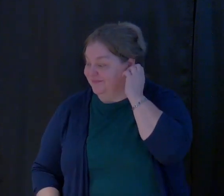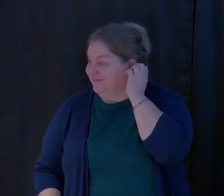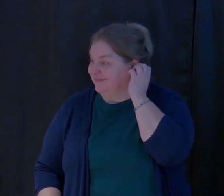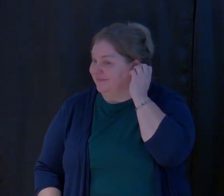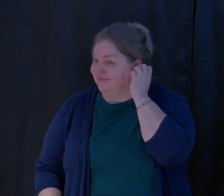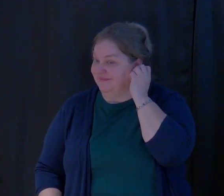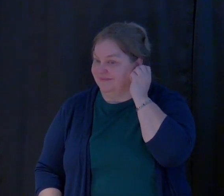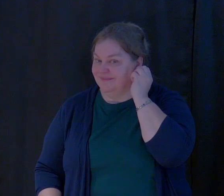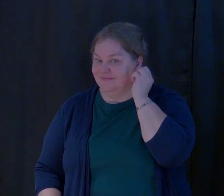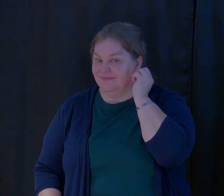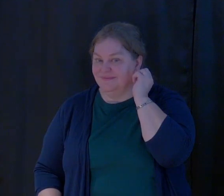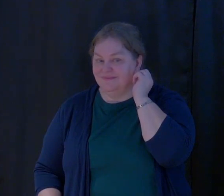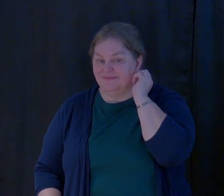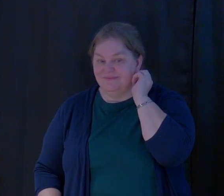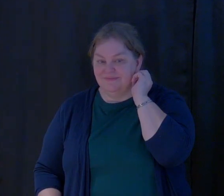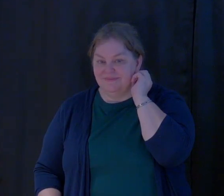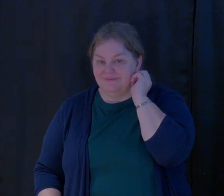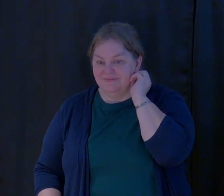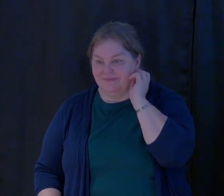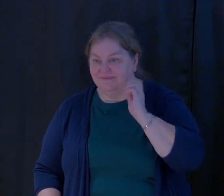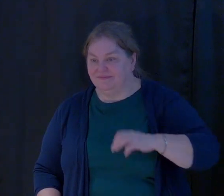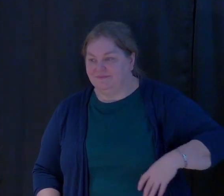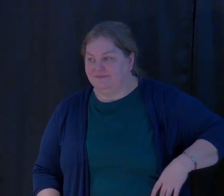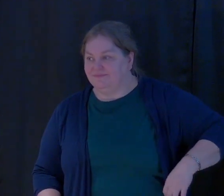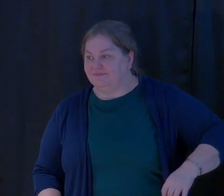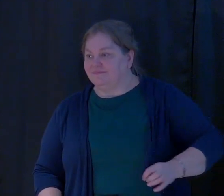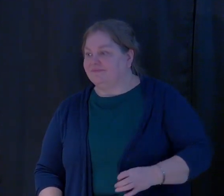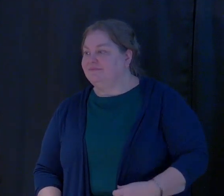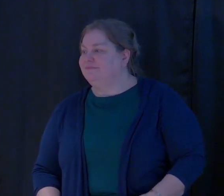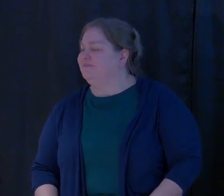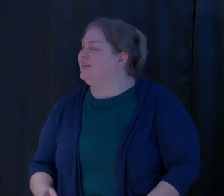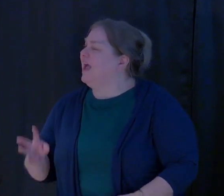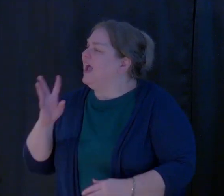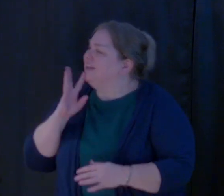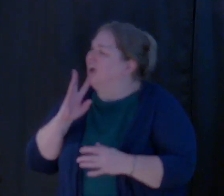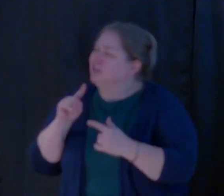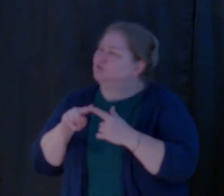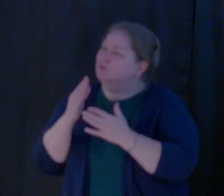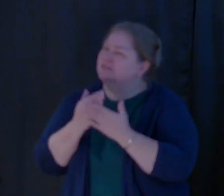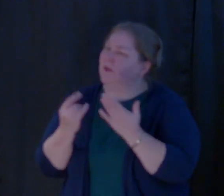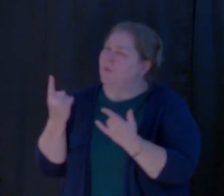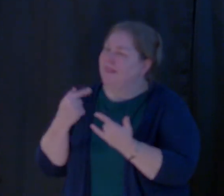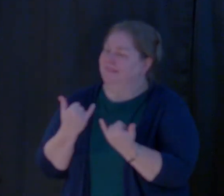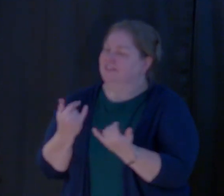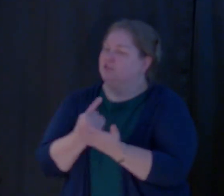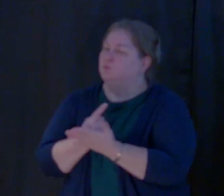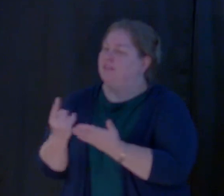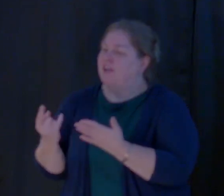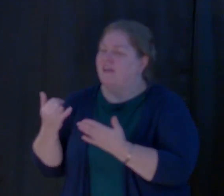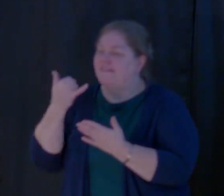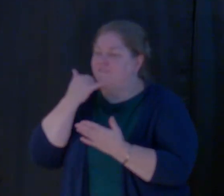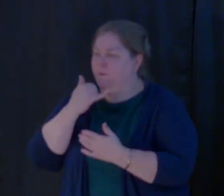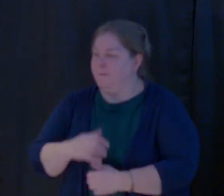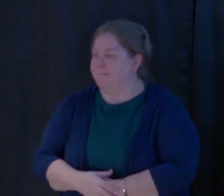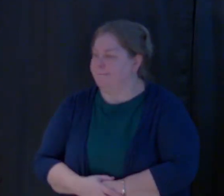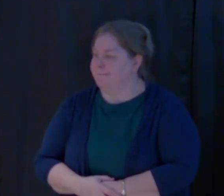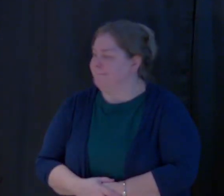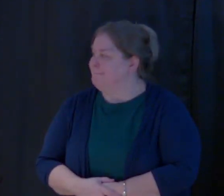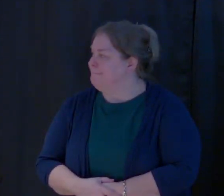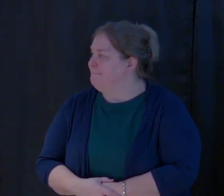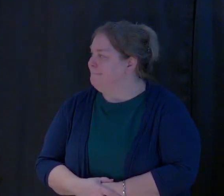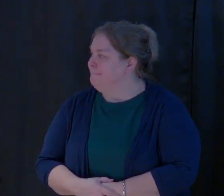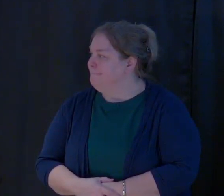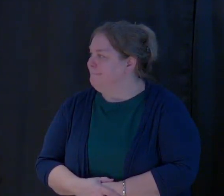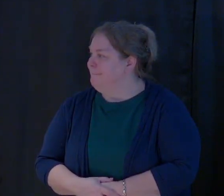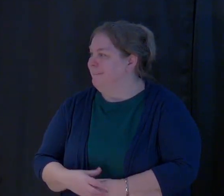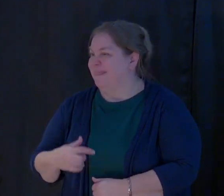Why are we valuable to God? You know, I talked to somebody this week on the phone for a long time. I don't like